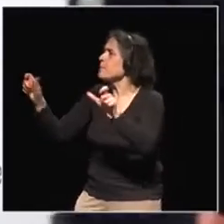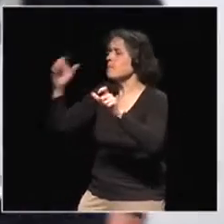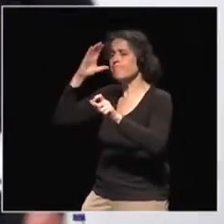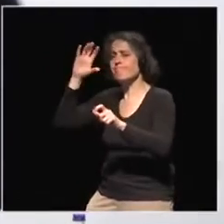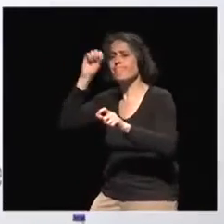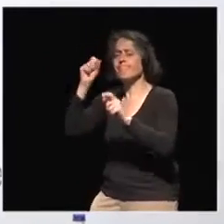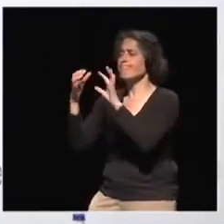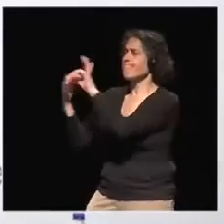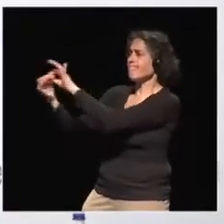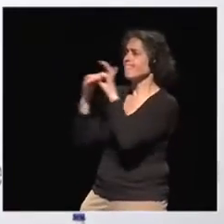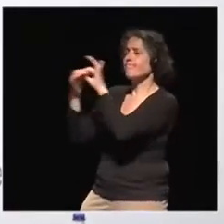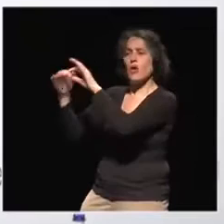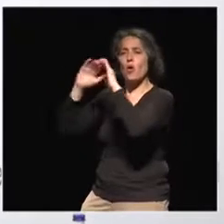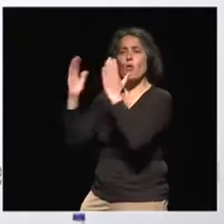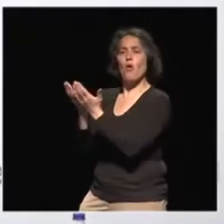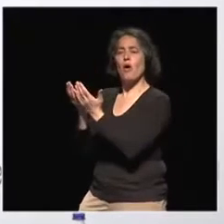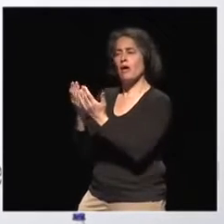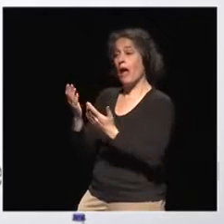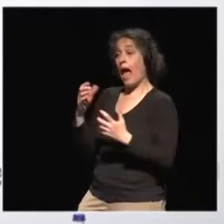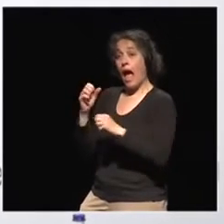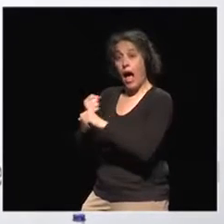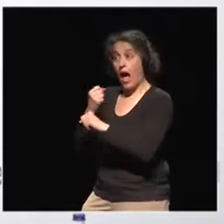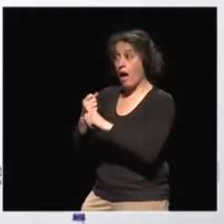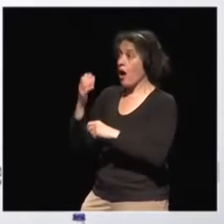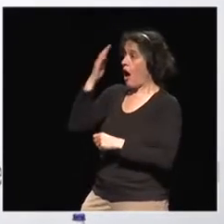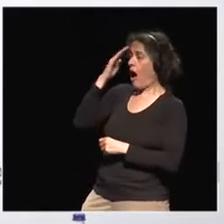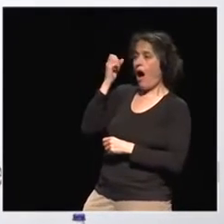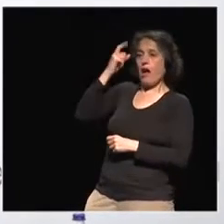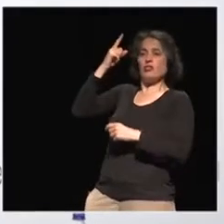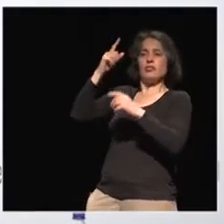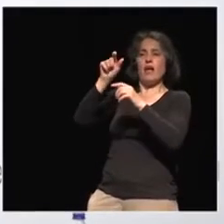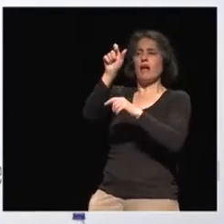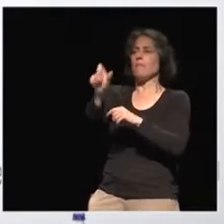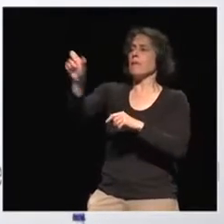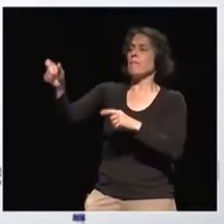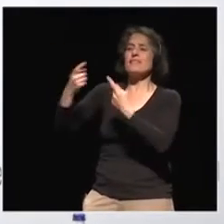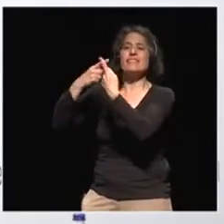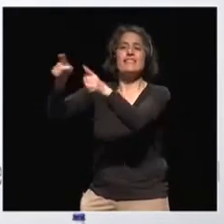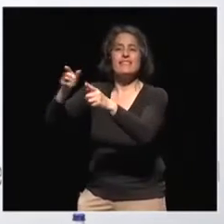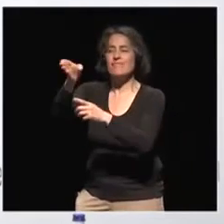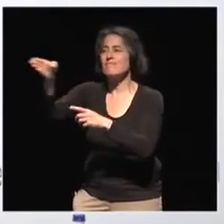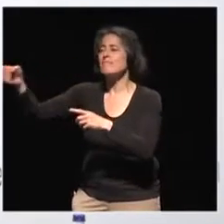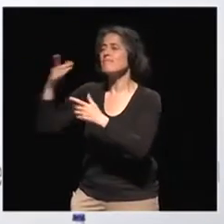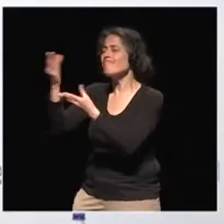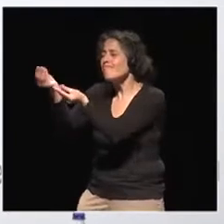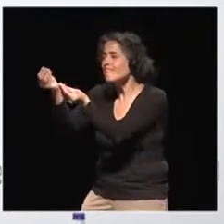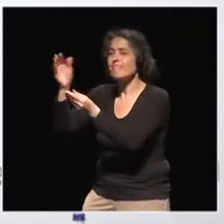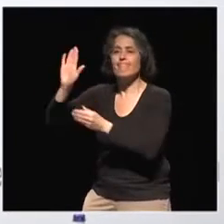not only feel something, but also act in it. And then you have this disjunction in the education system, which is